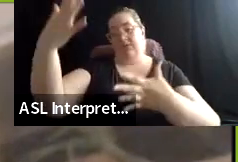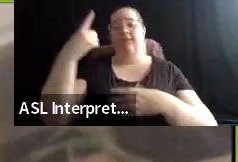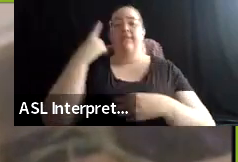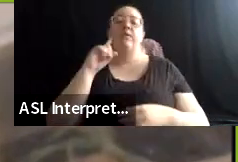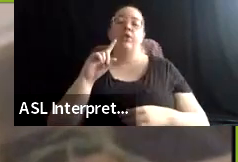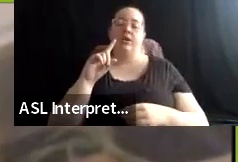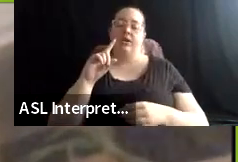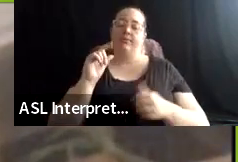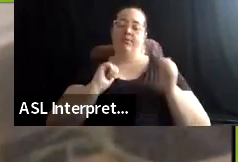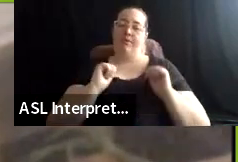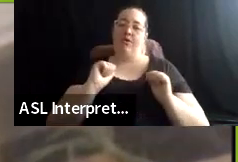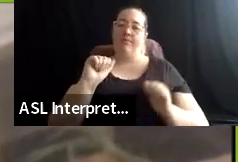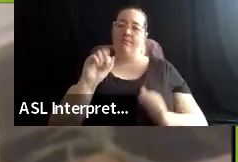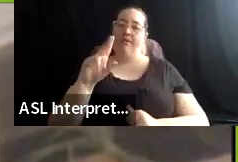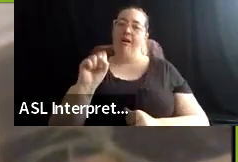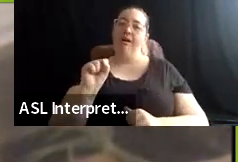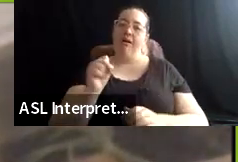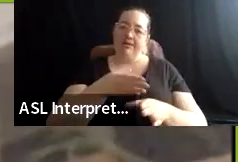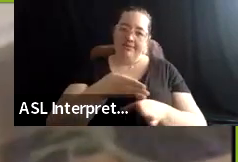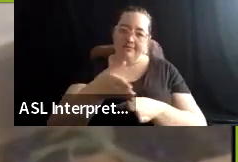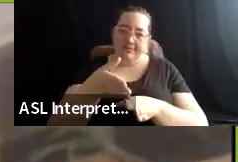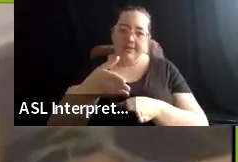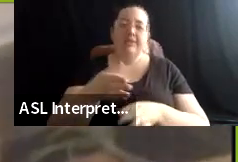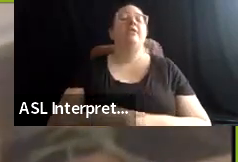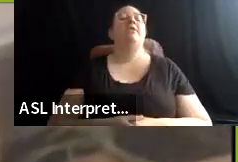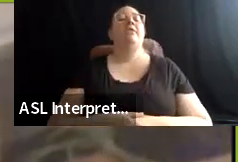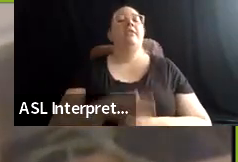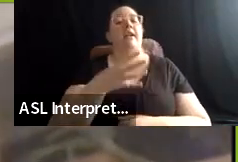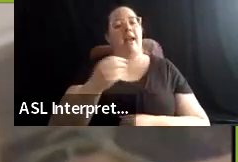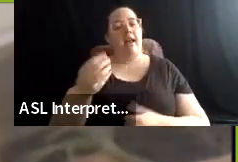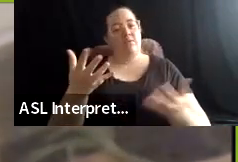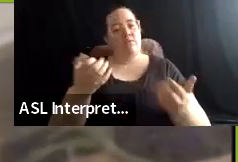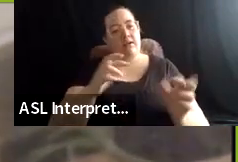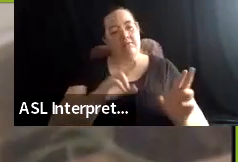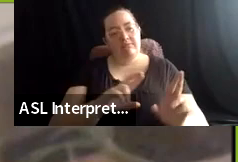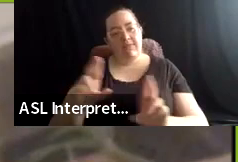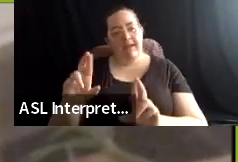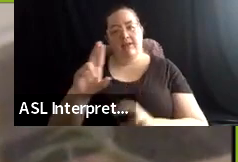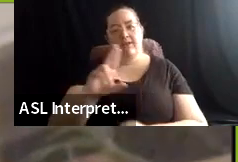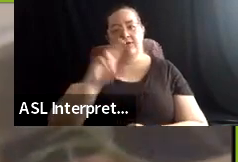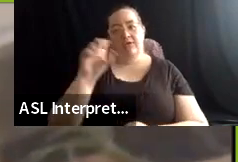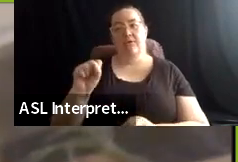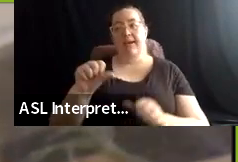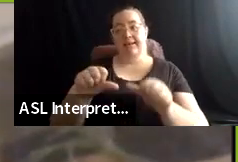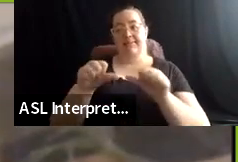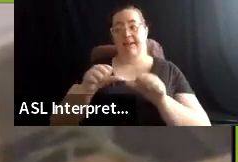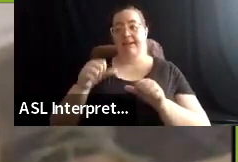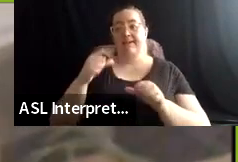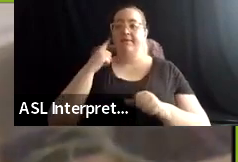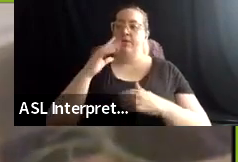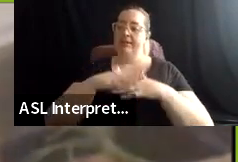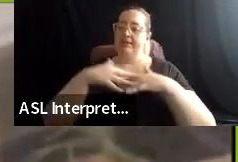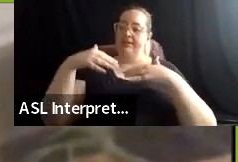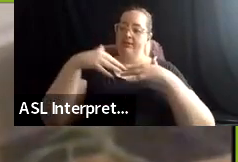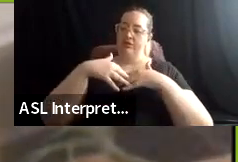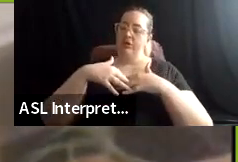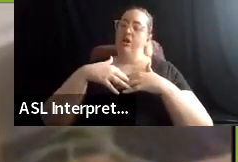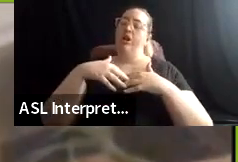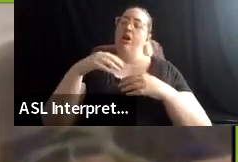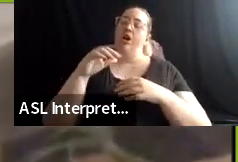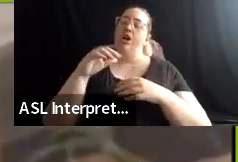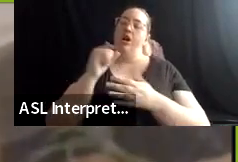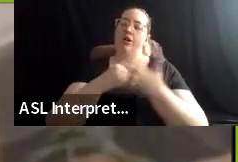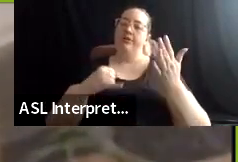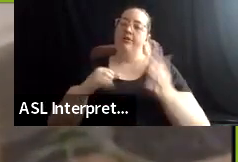beyond. And committed to readying the US based indigenous performing arts sector to be a true global partner with our